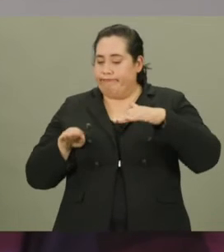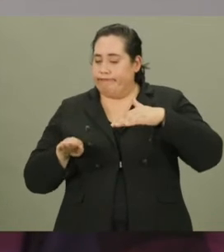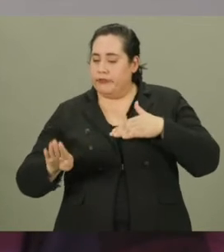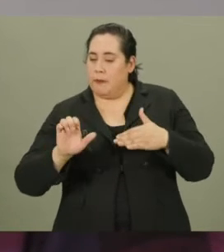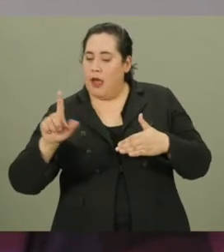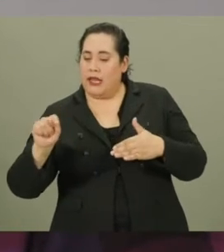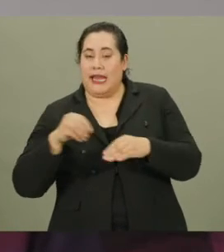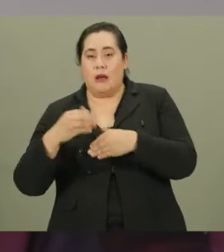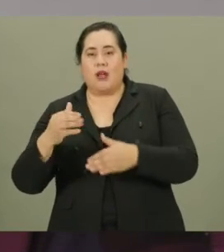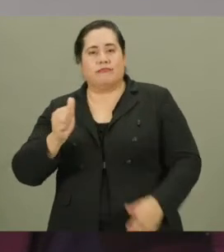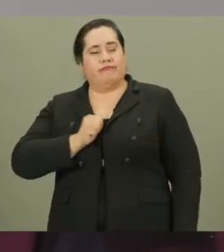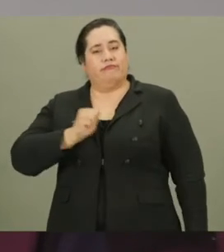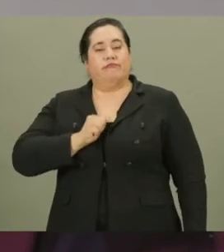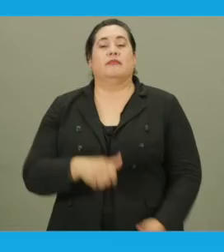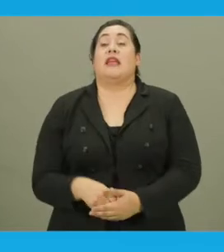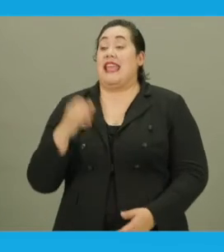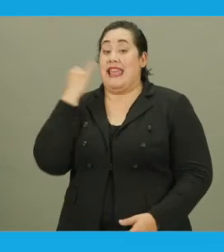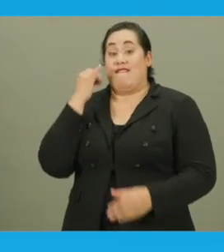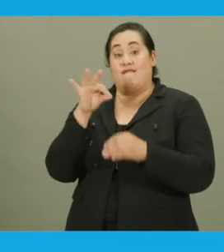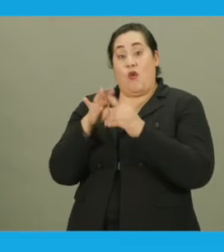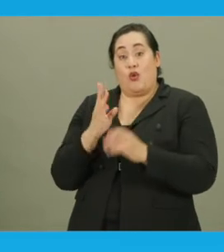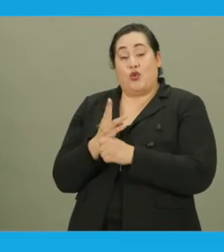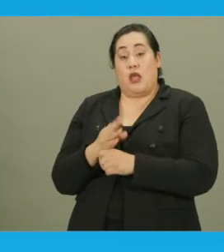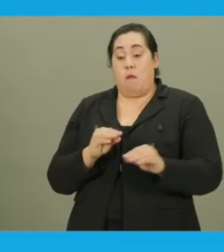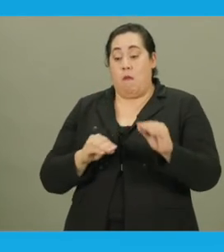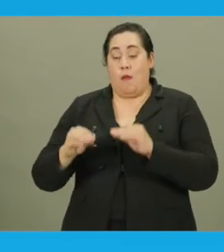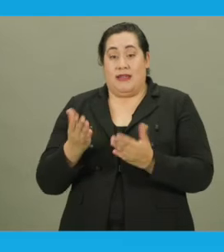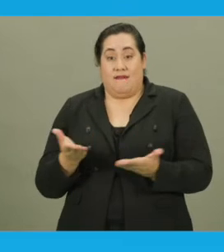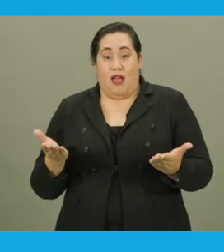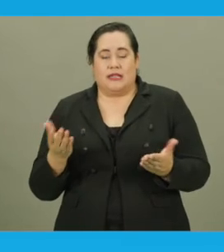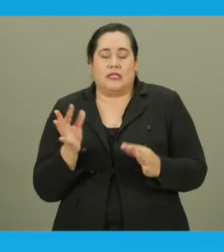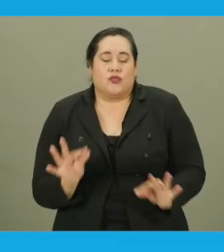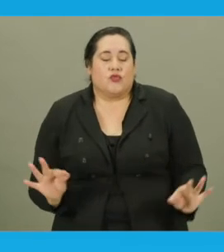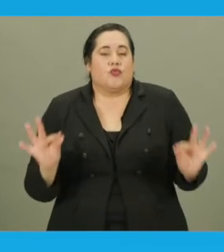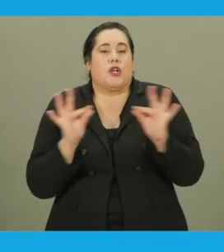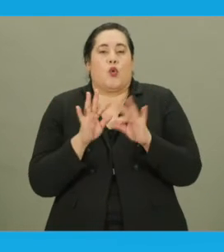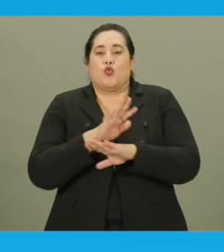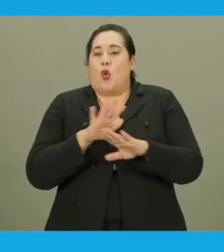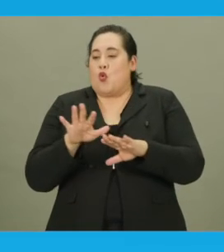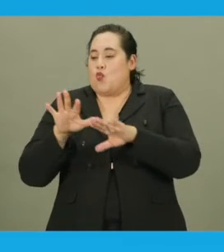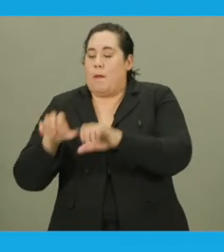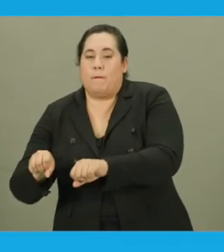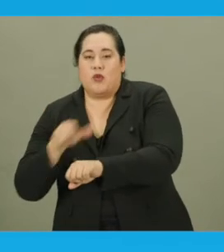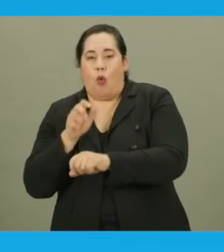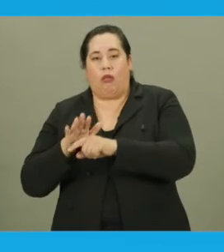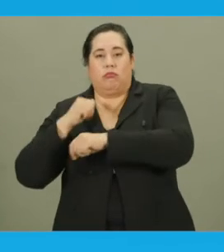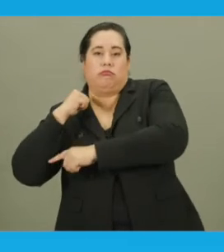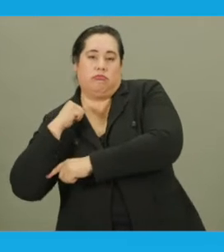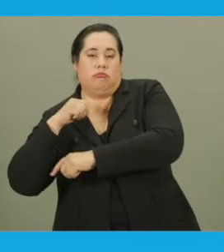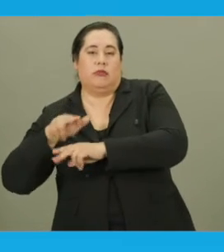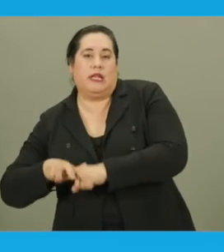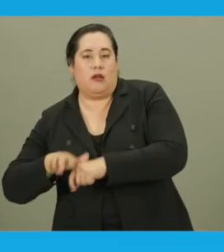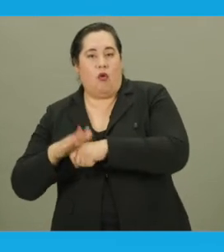and insert the ballot in the box by ourselves. If a voter is using a mobility device, it is critical that you do not grab or